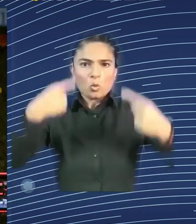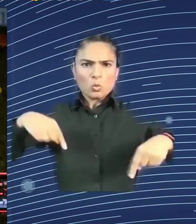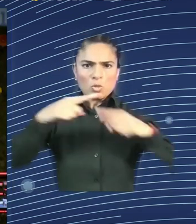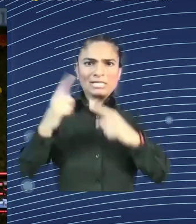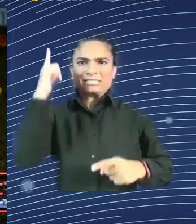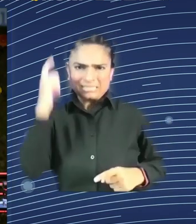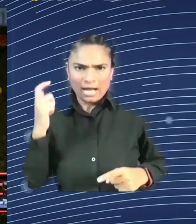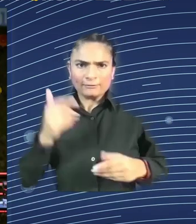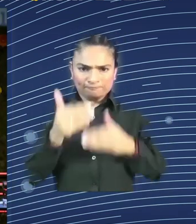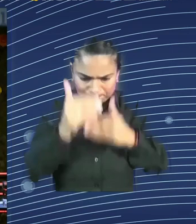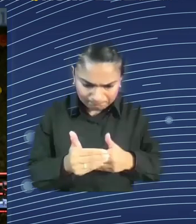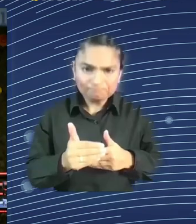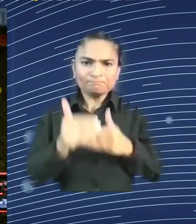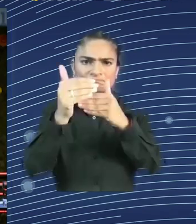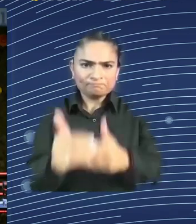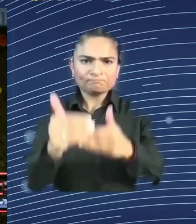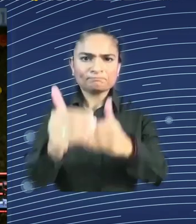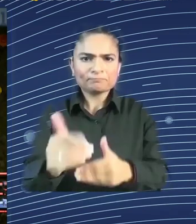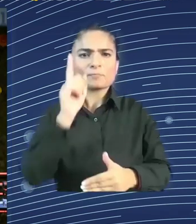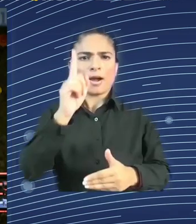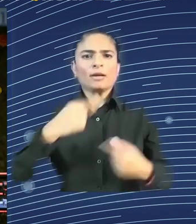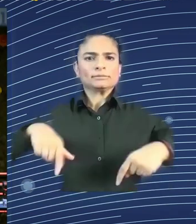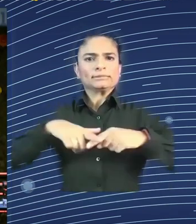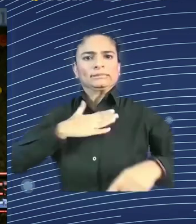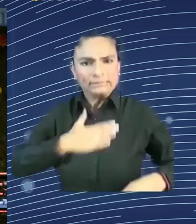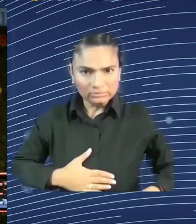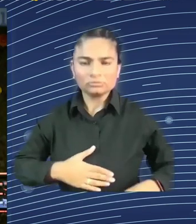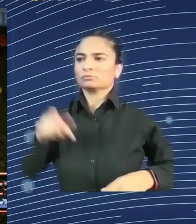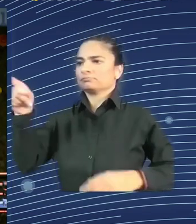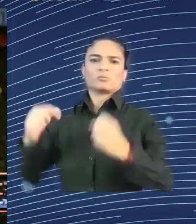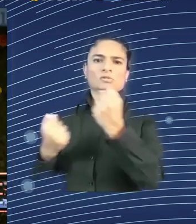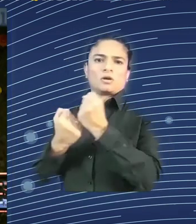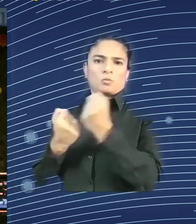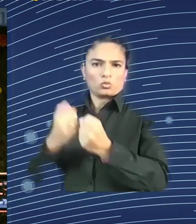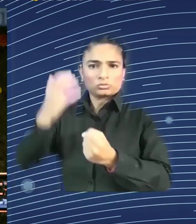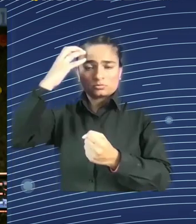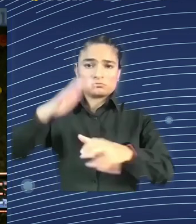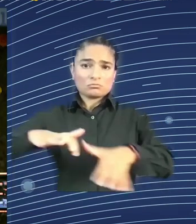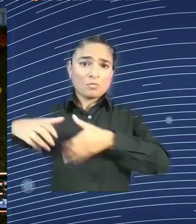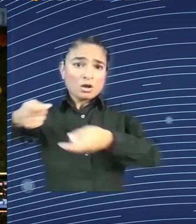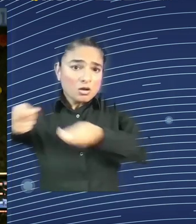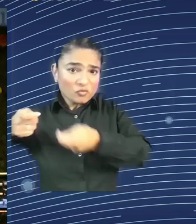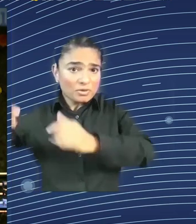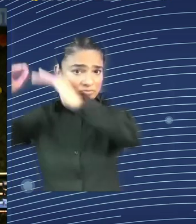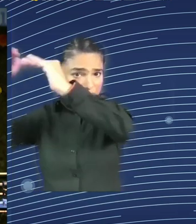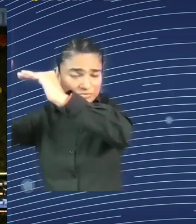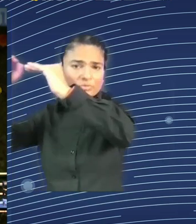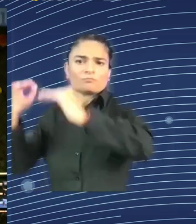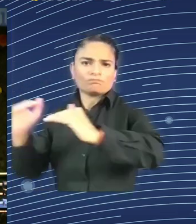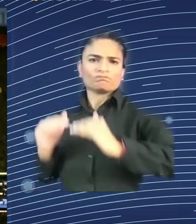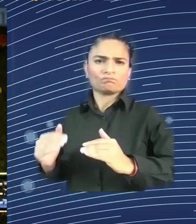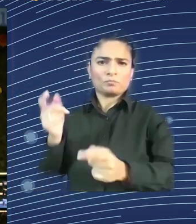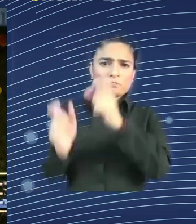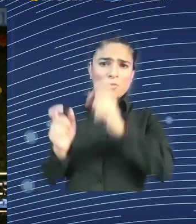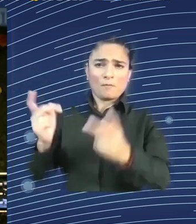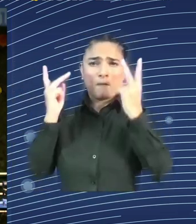when it comes to business angels and PCs. However, where we really lack or have this funding gap is when